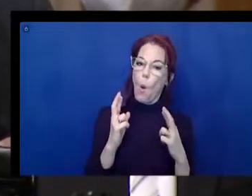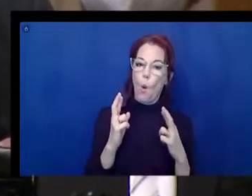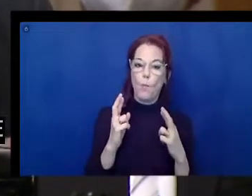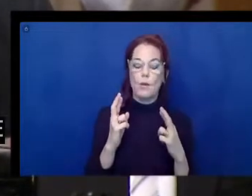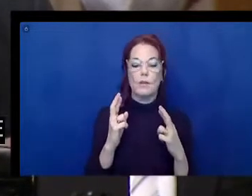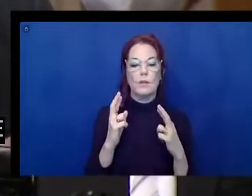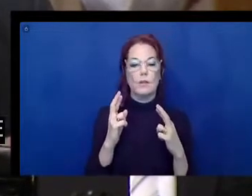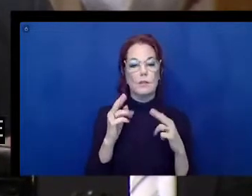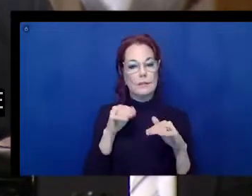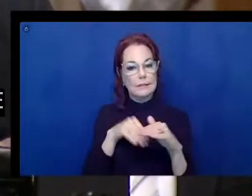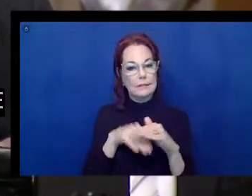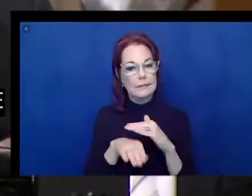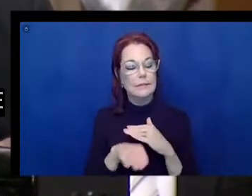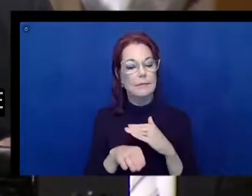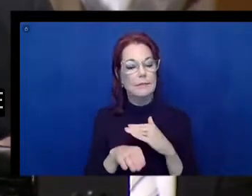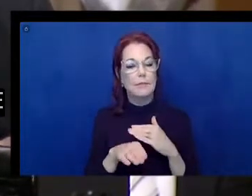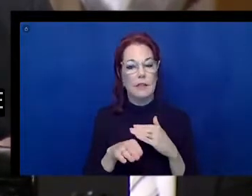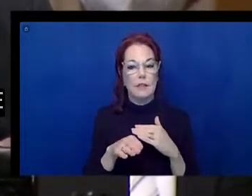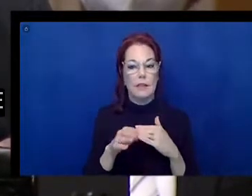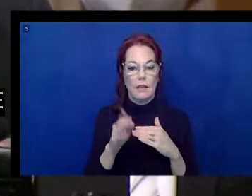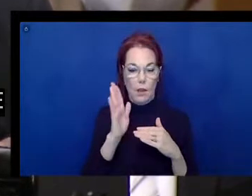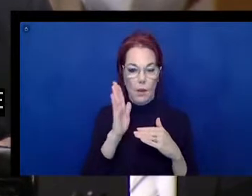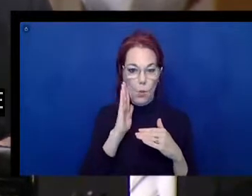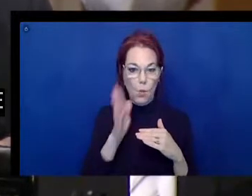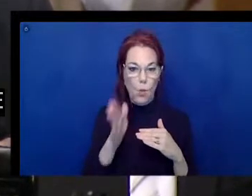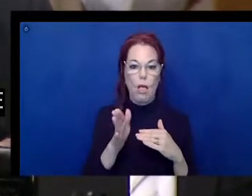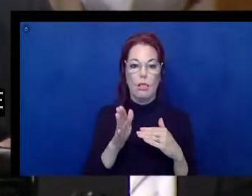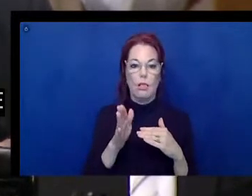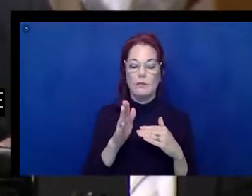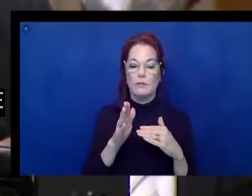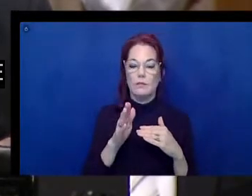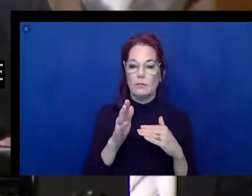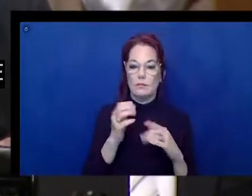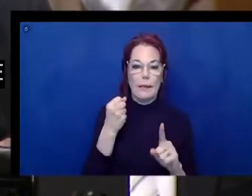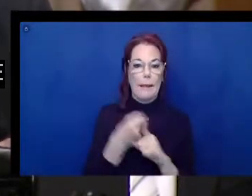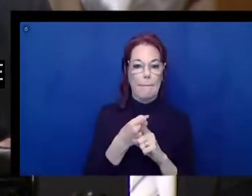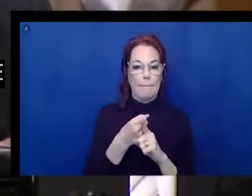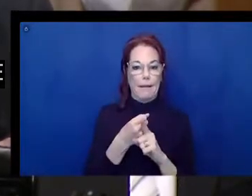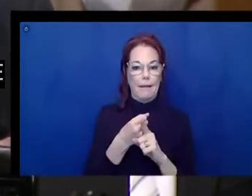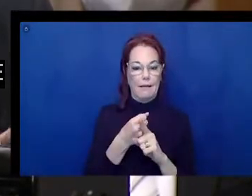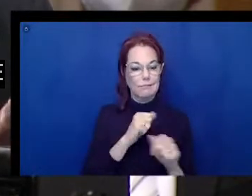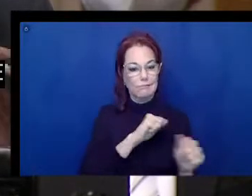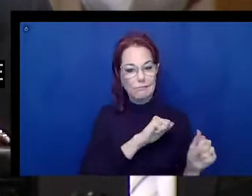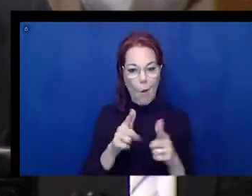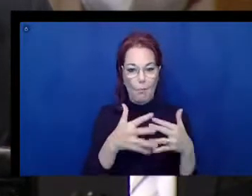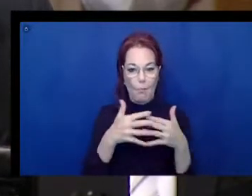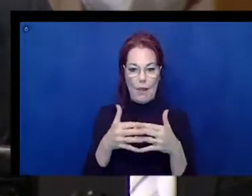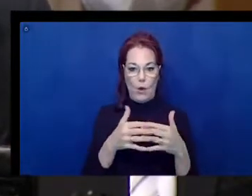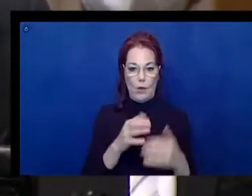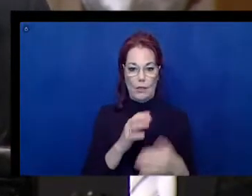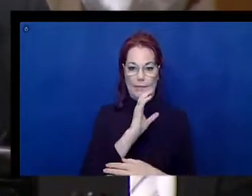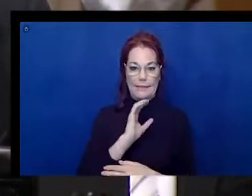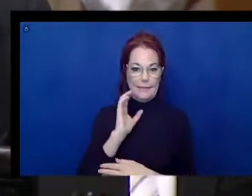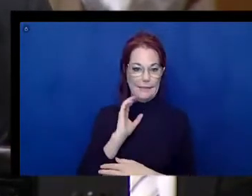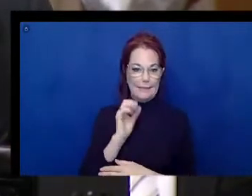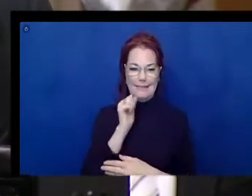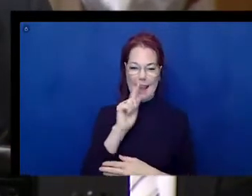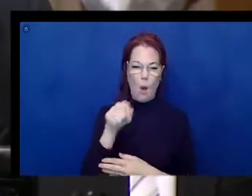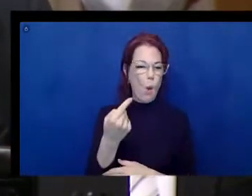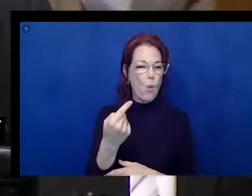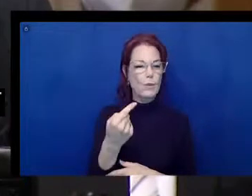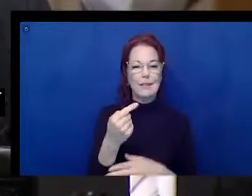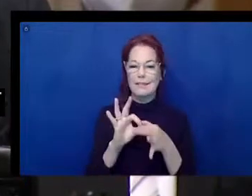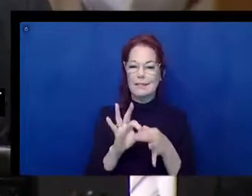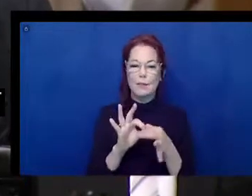multimodal resulting impact of all this technology also helps every American citizen, not only just in literacy and language translation,